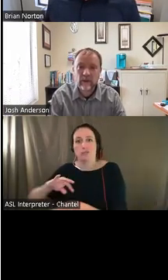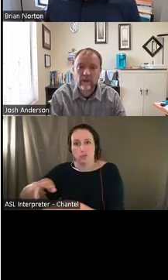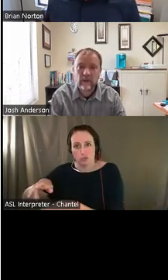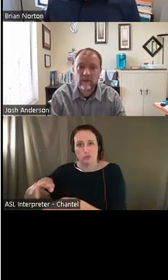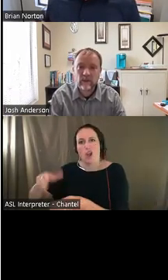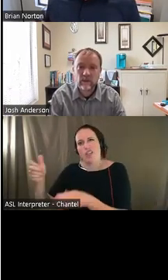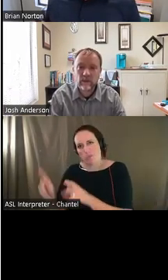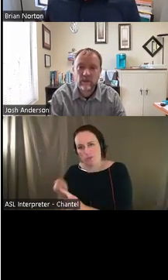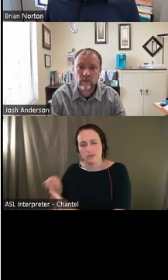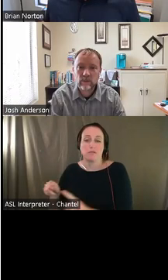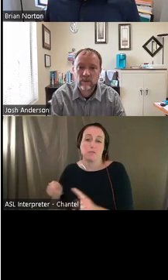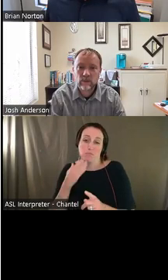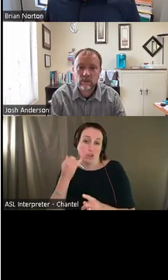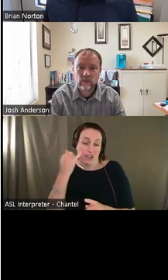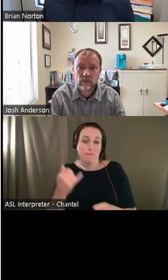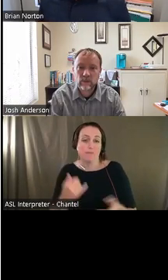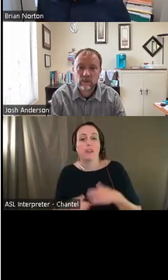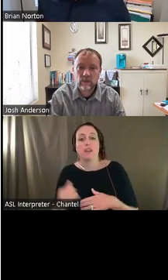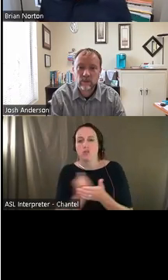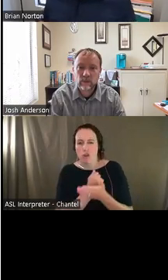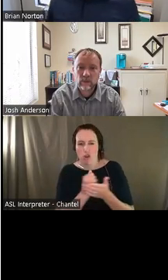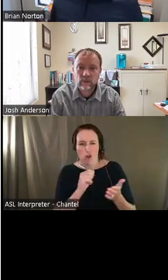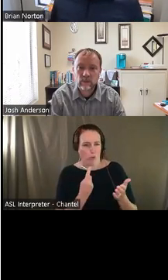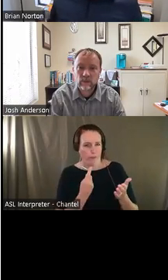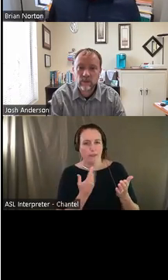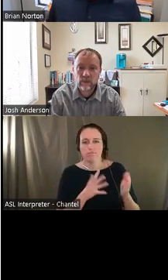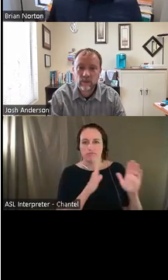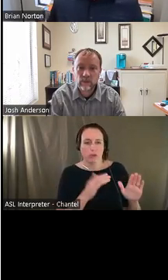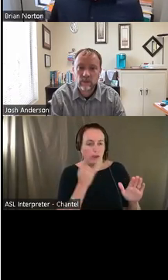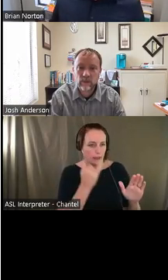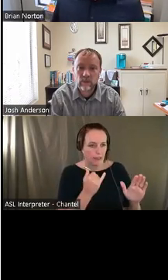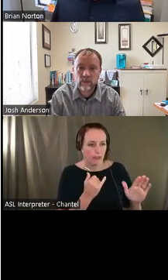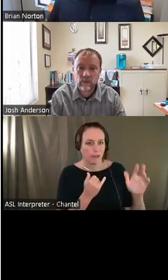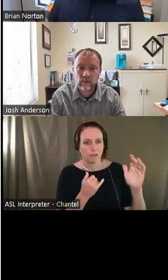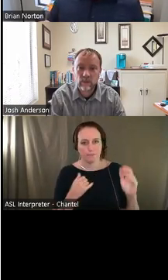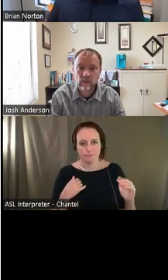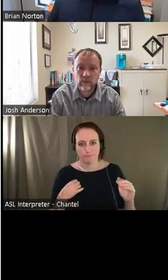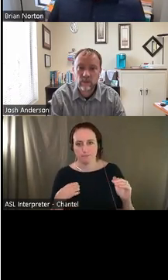Yep. Credit card only. You mentioned, I think that one credit card only lines. Um,